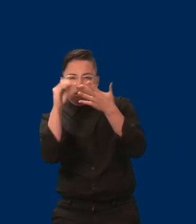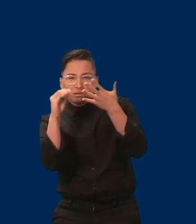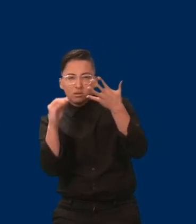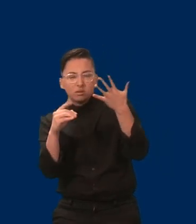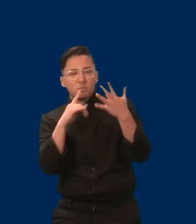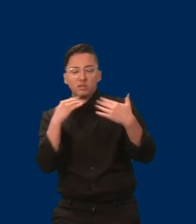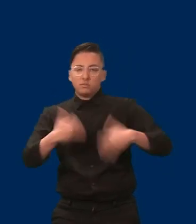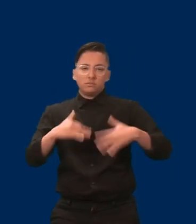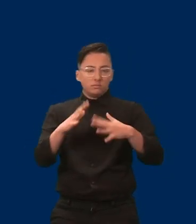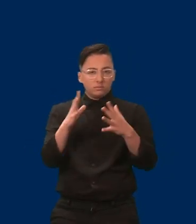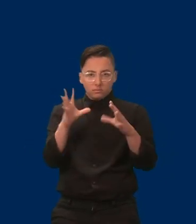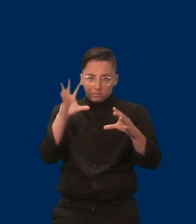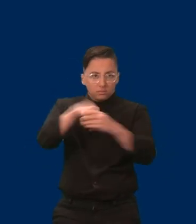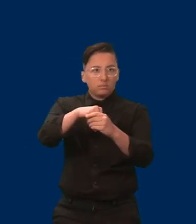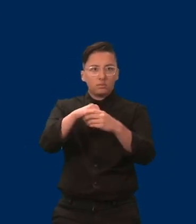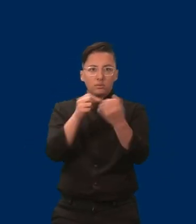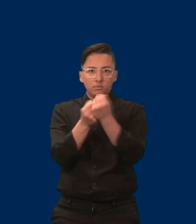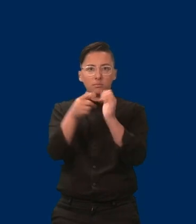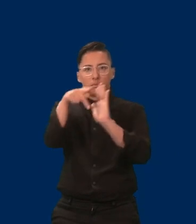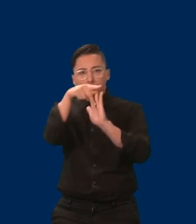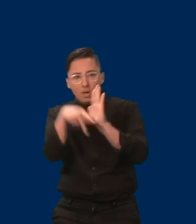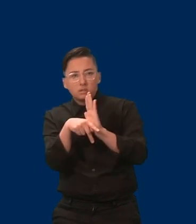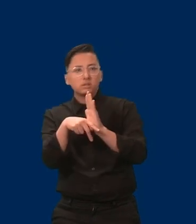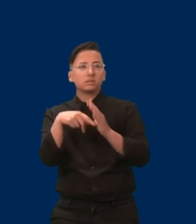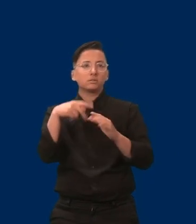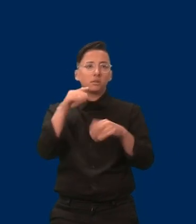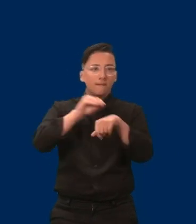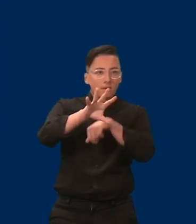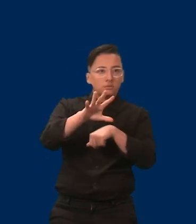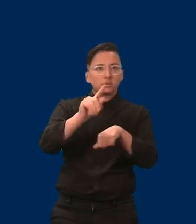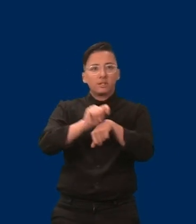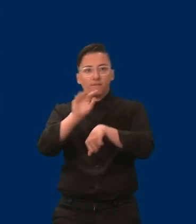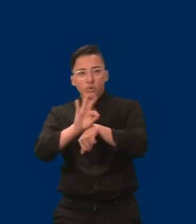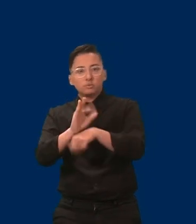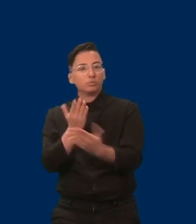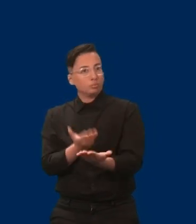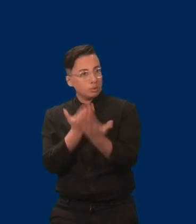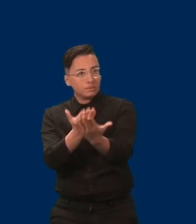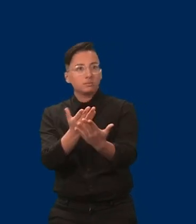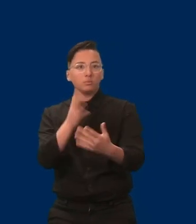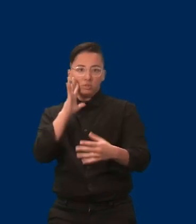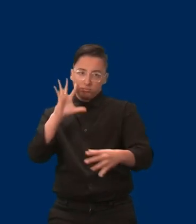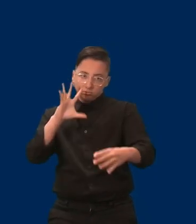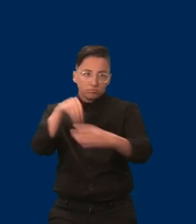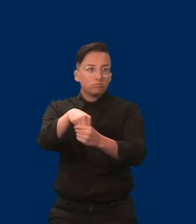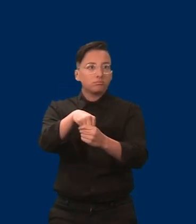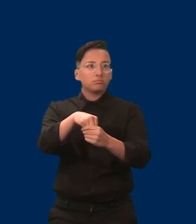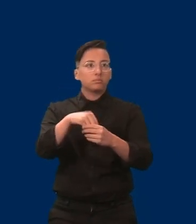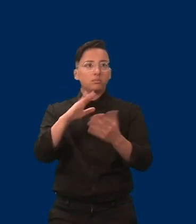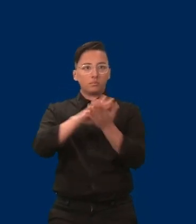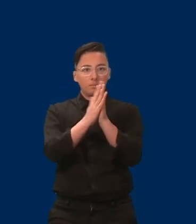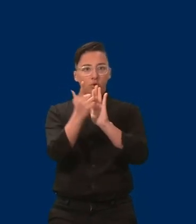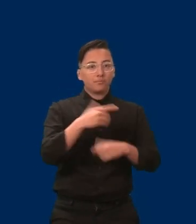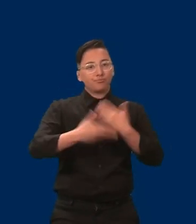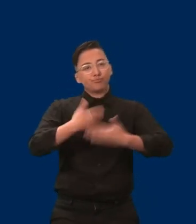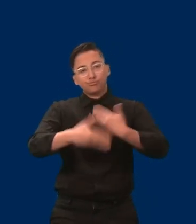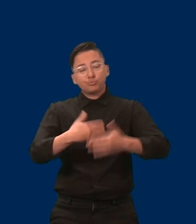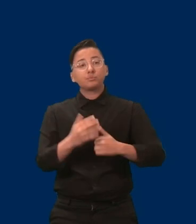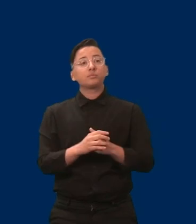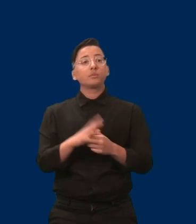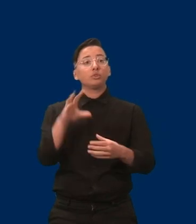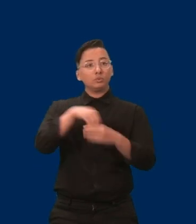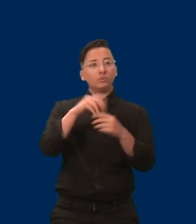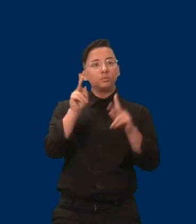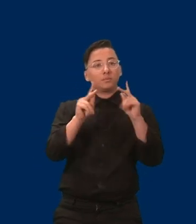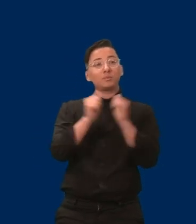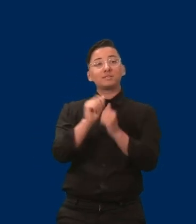codify several policies recommended by the Advisory Task Force on State Employment and Retention of Employees with Disabilities. I think these